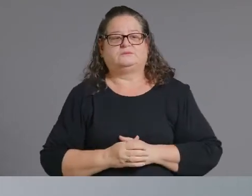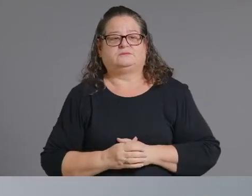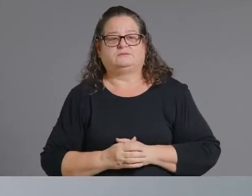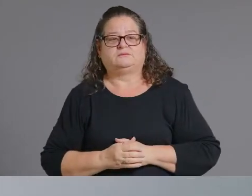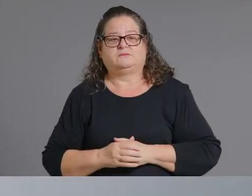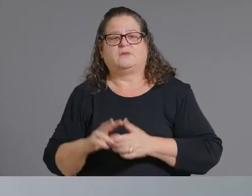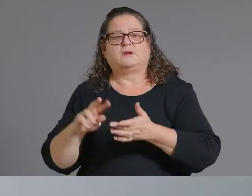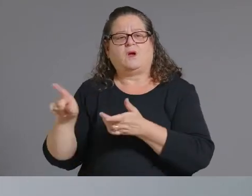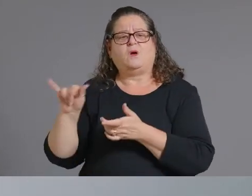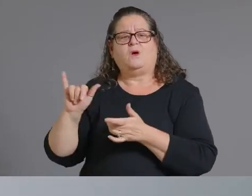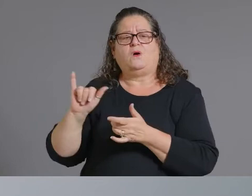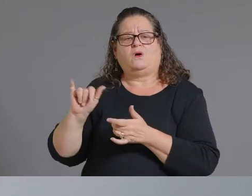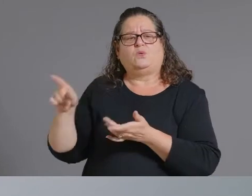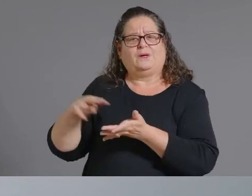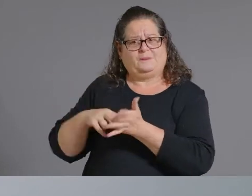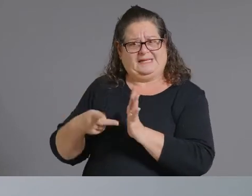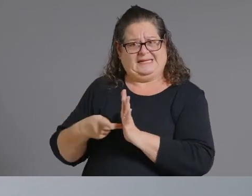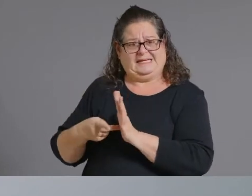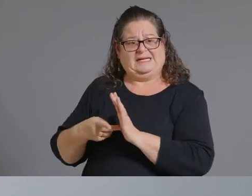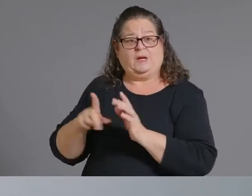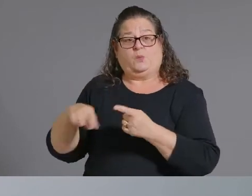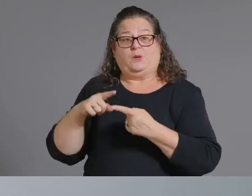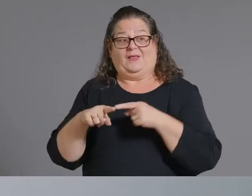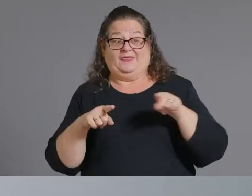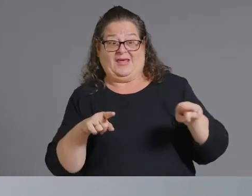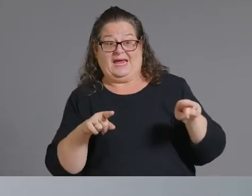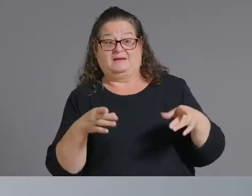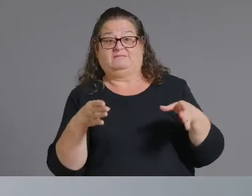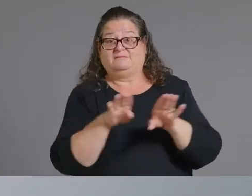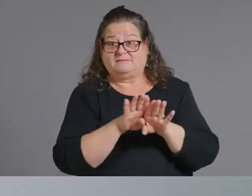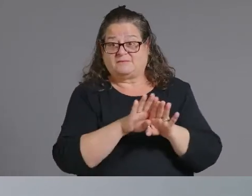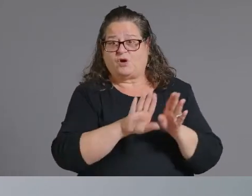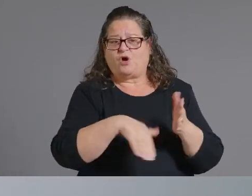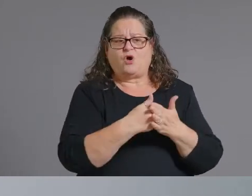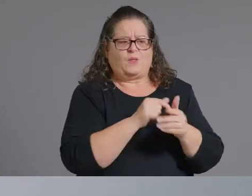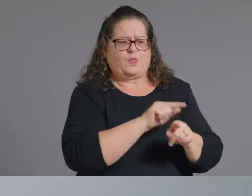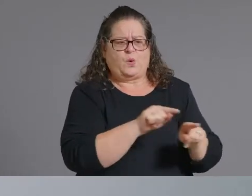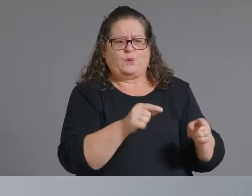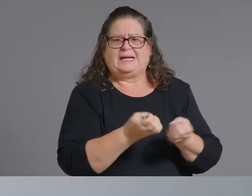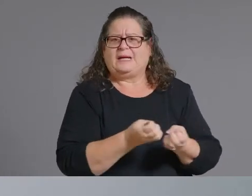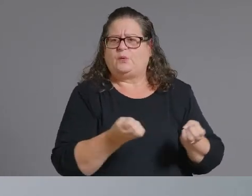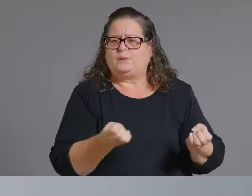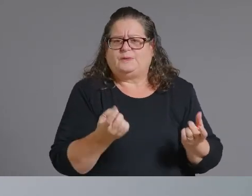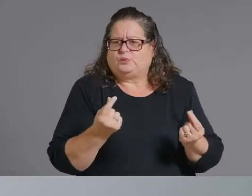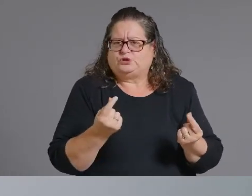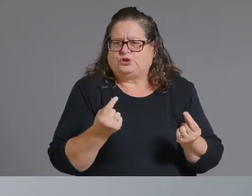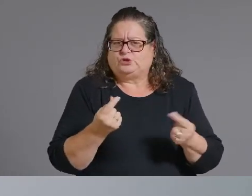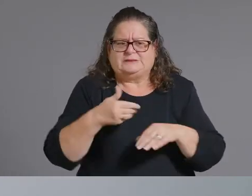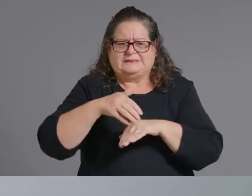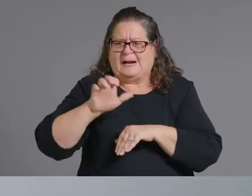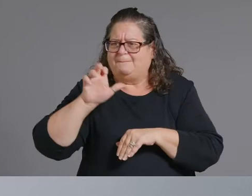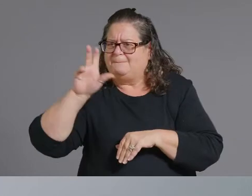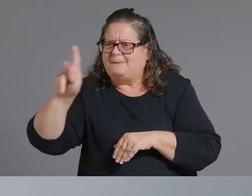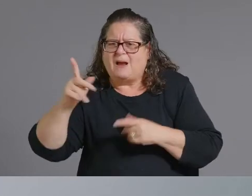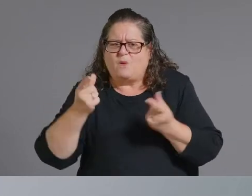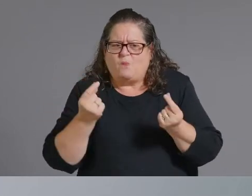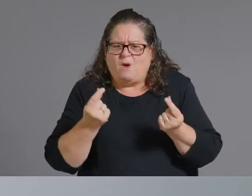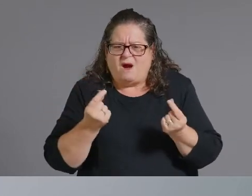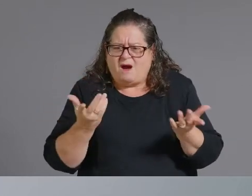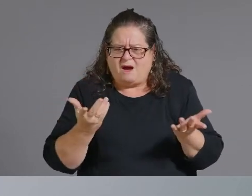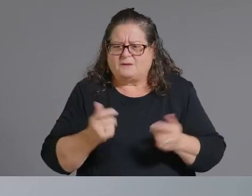storage somewhere ipads have places to go stuff stuff like that yeah so we'll be working with our partners um